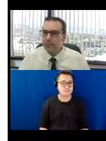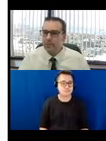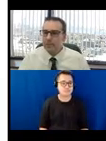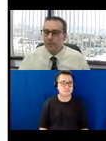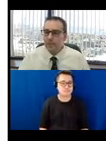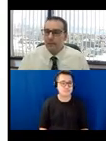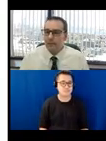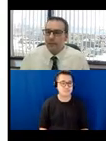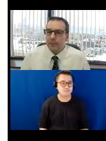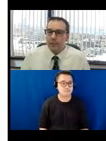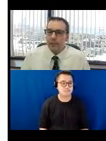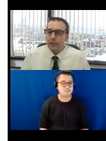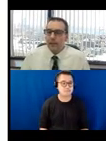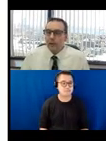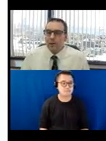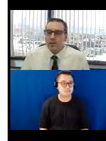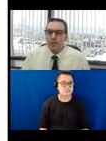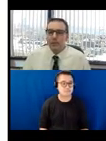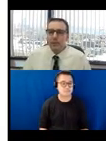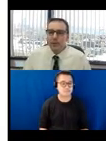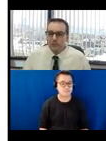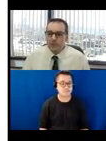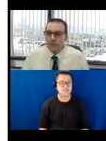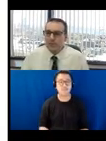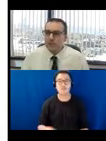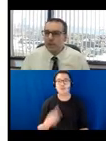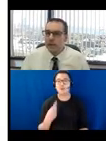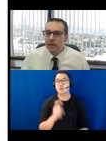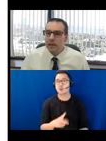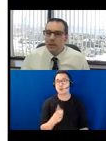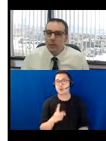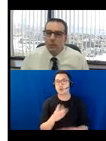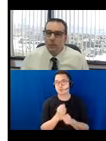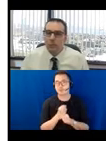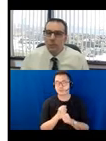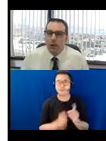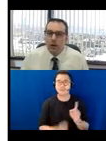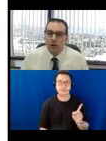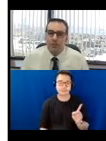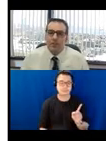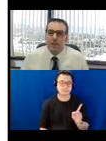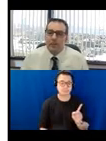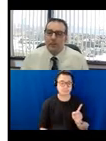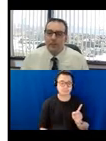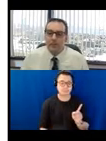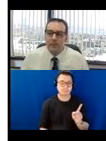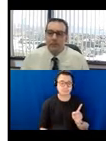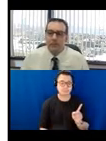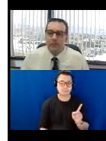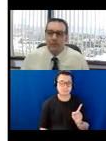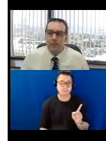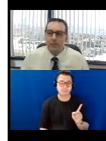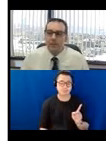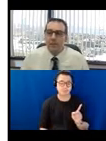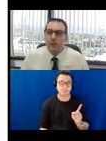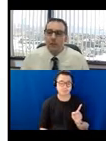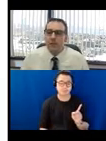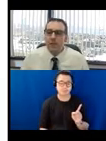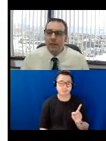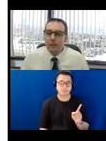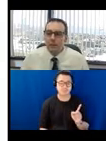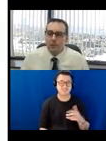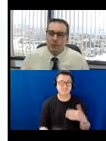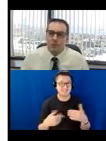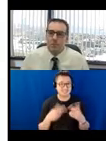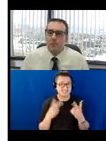Let me see here, with a question that we also received, with all of this valuable detail, is there going to